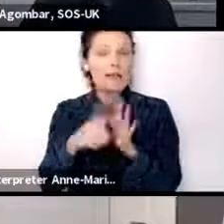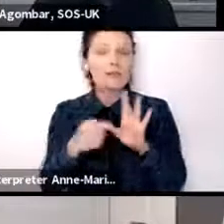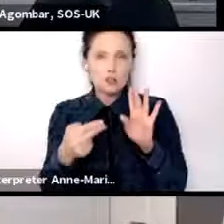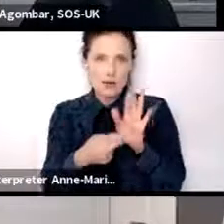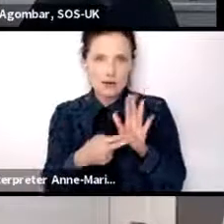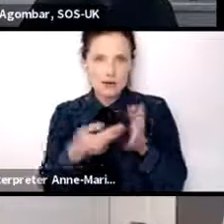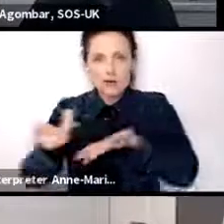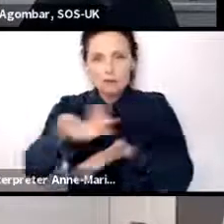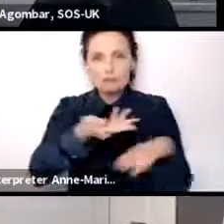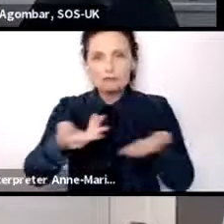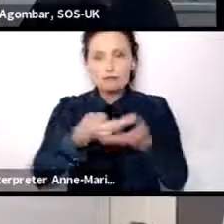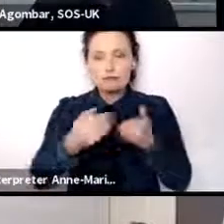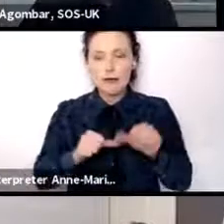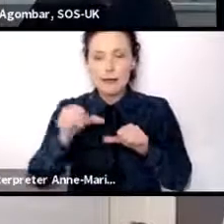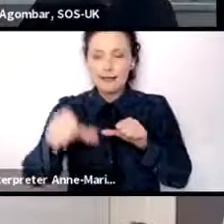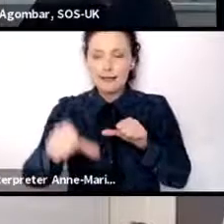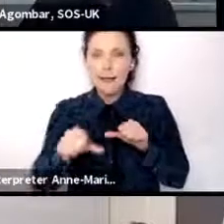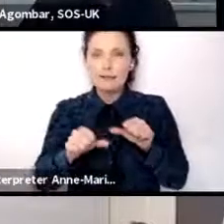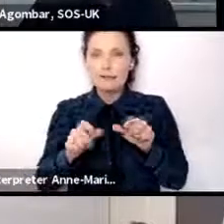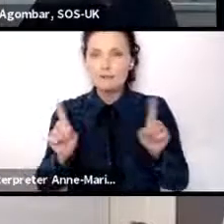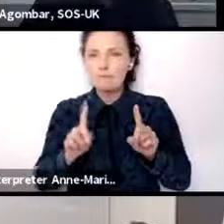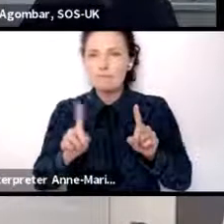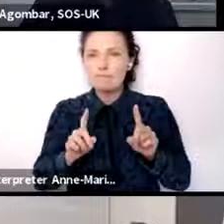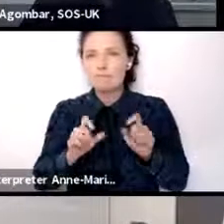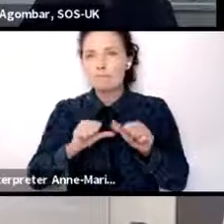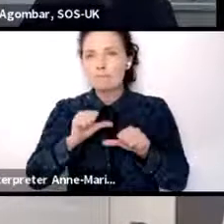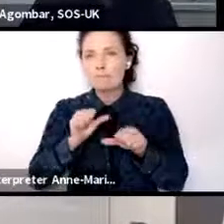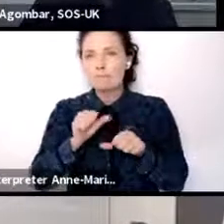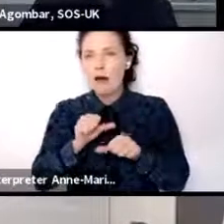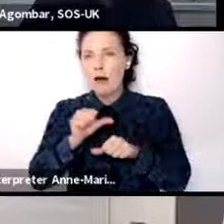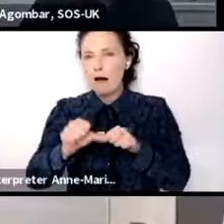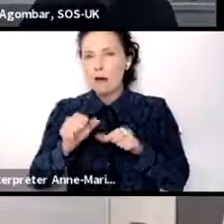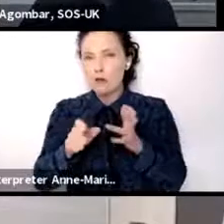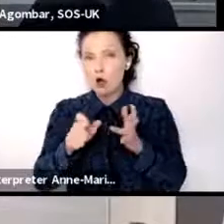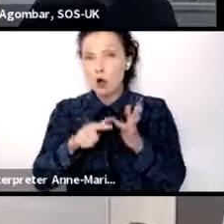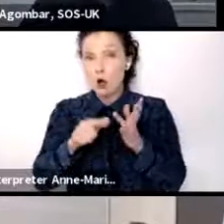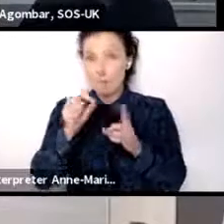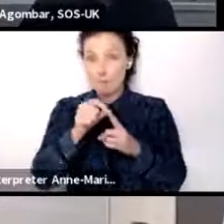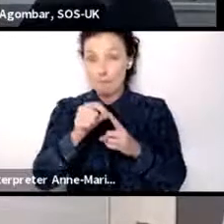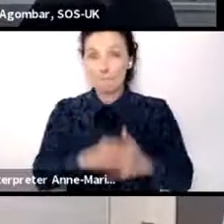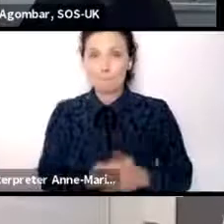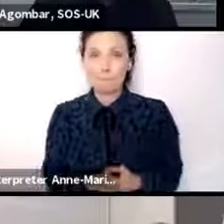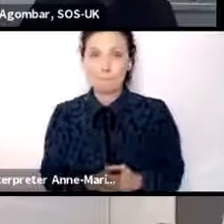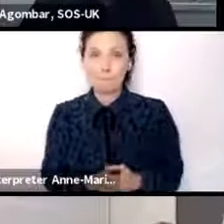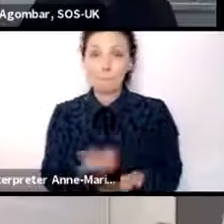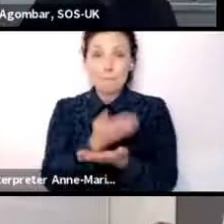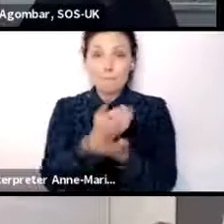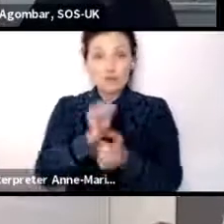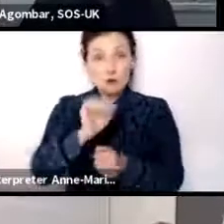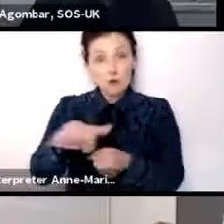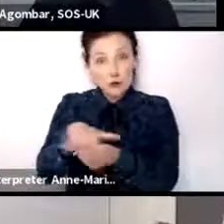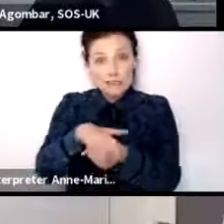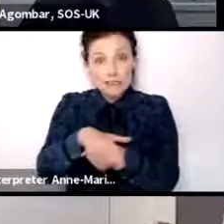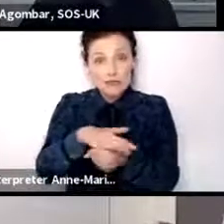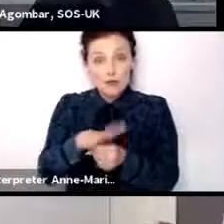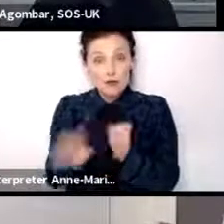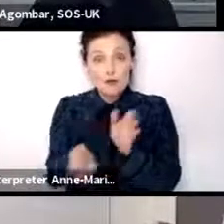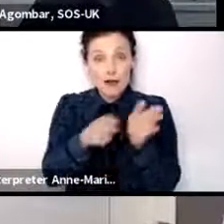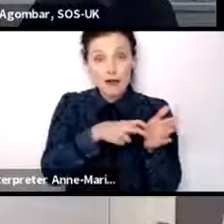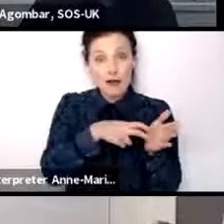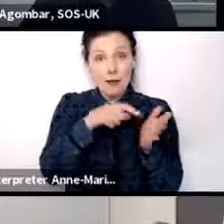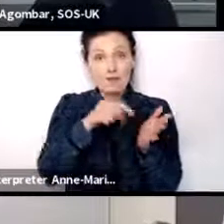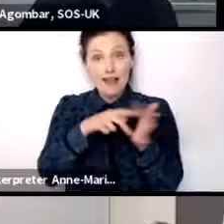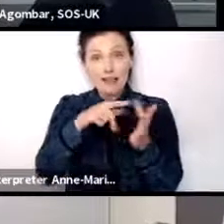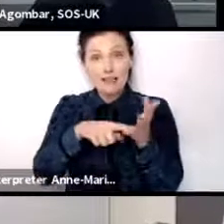talk about what to do next after COP. Please get your districts to sign up for the NEU climate networks model conference